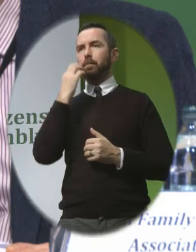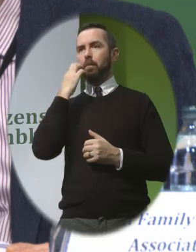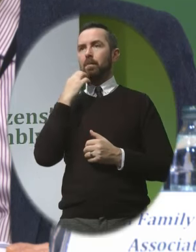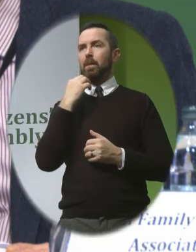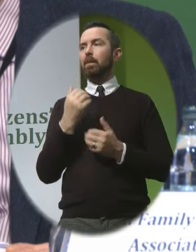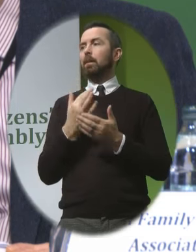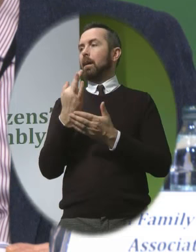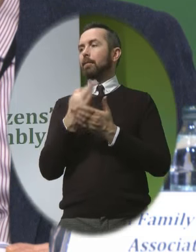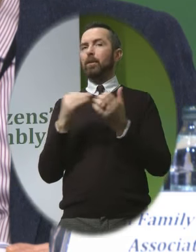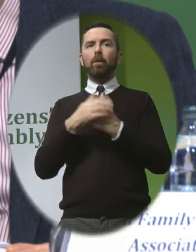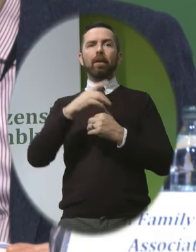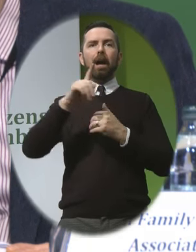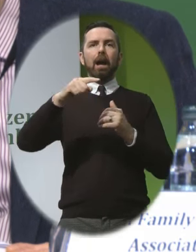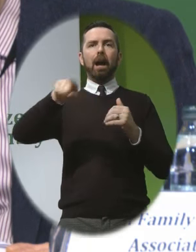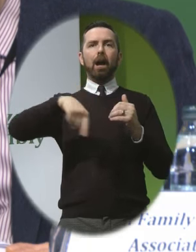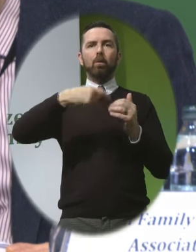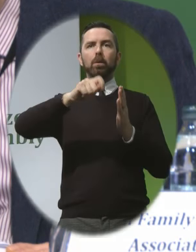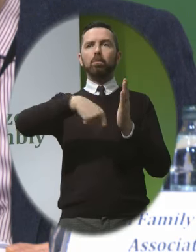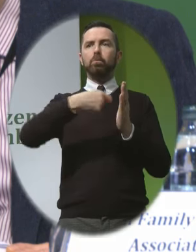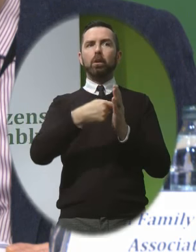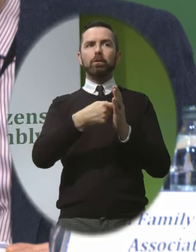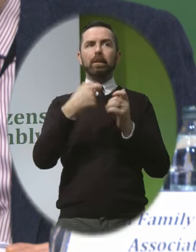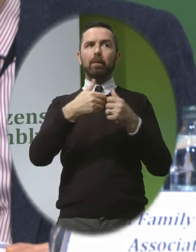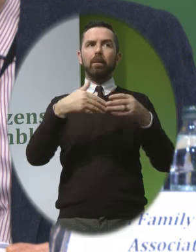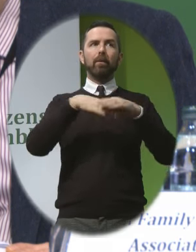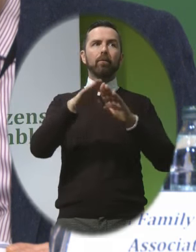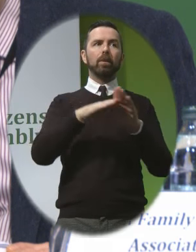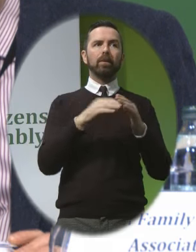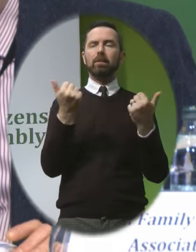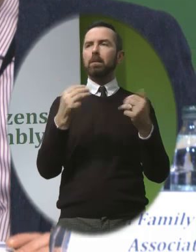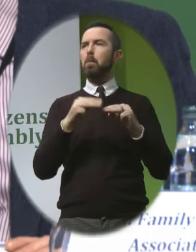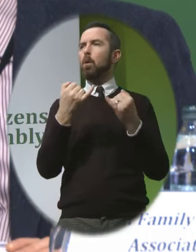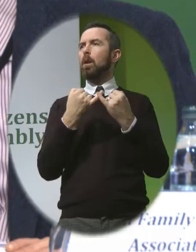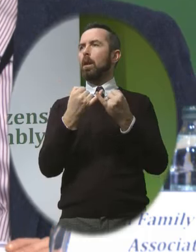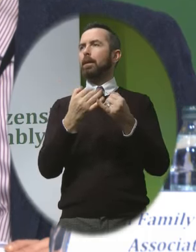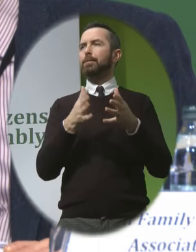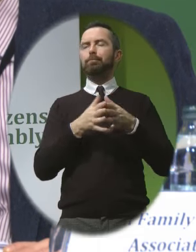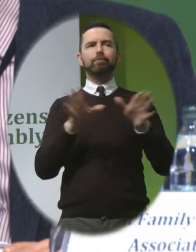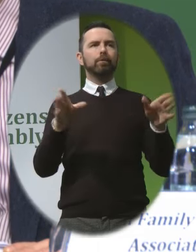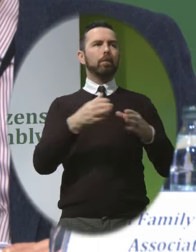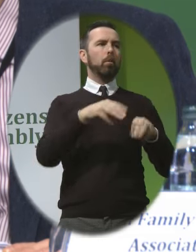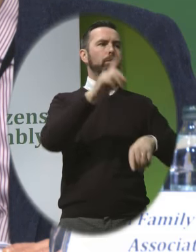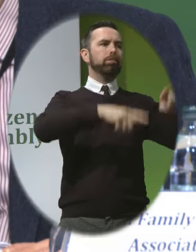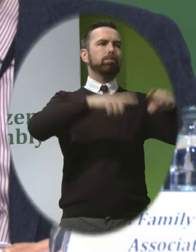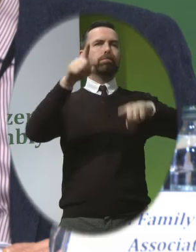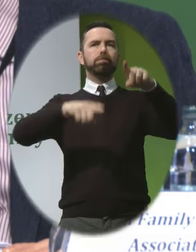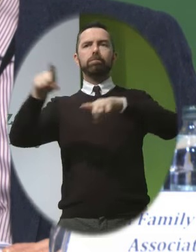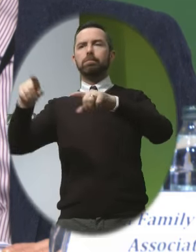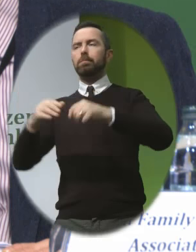number of the projects that we engage in Are of a more wide-ranging in their scope